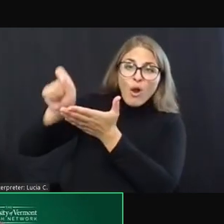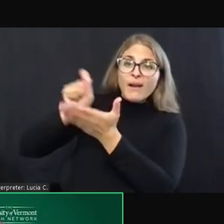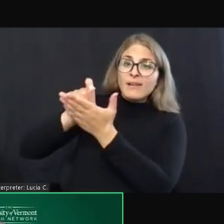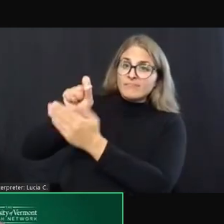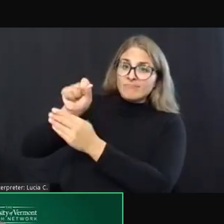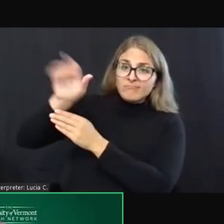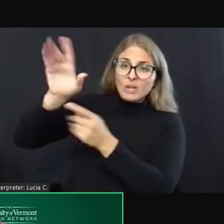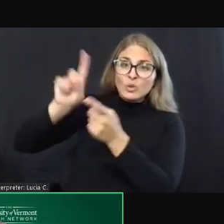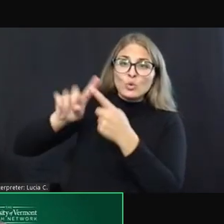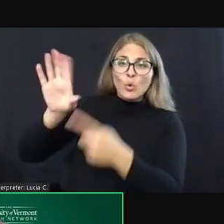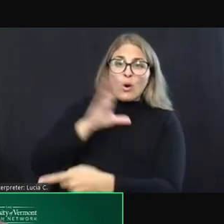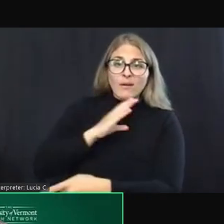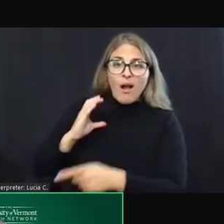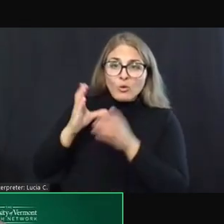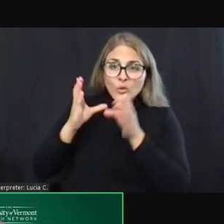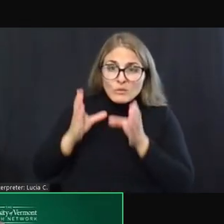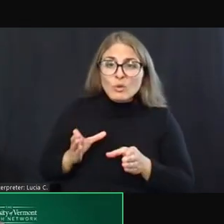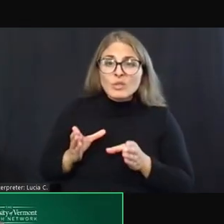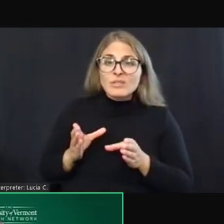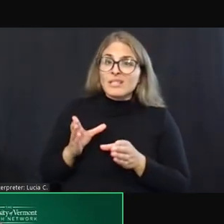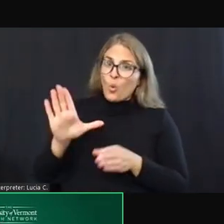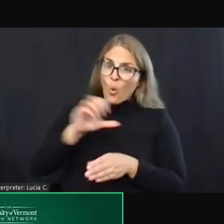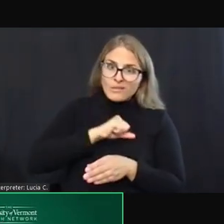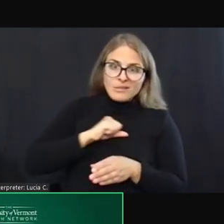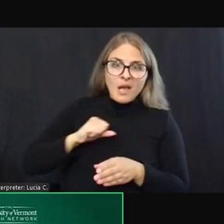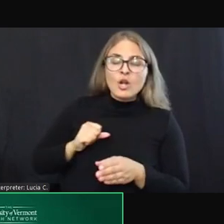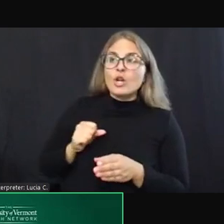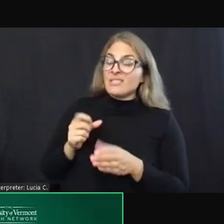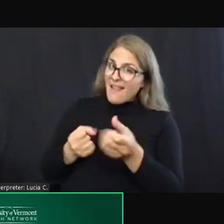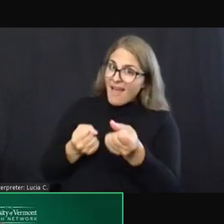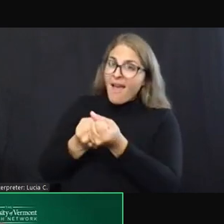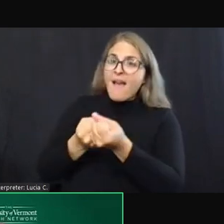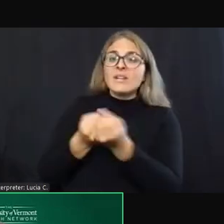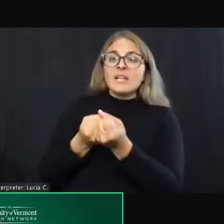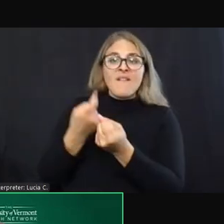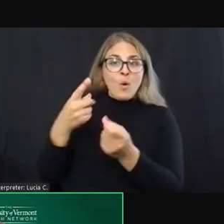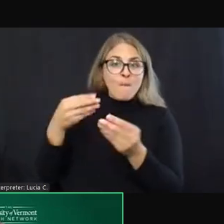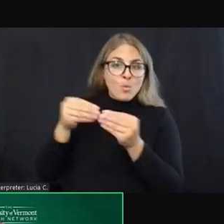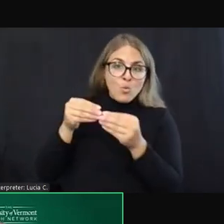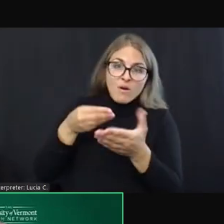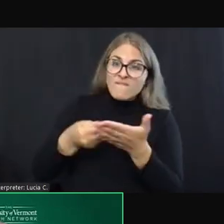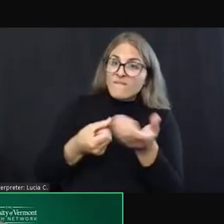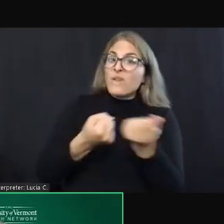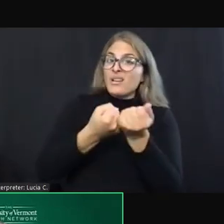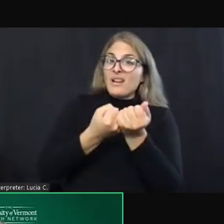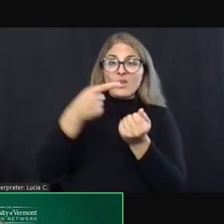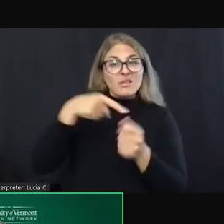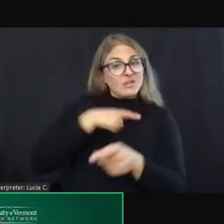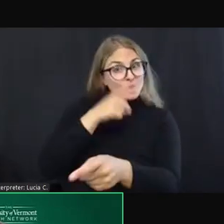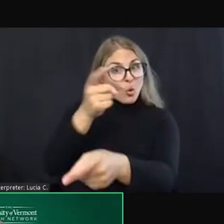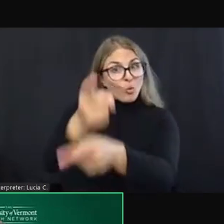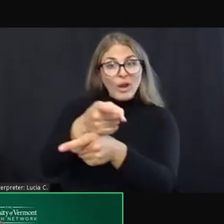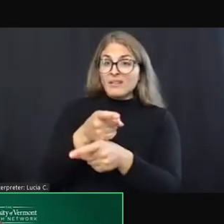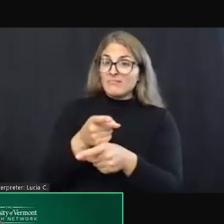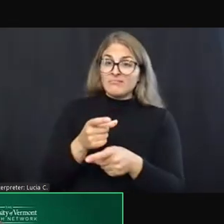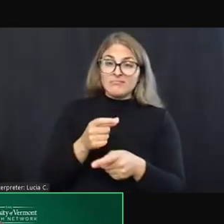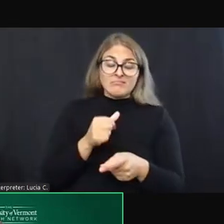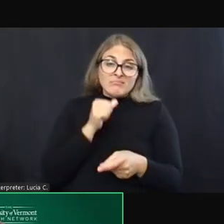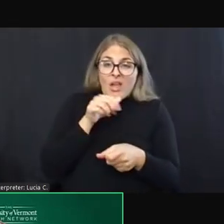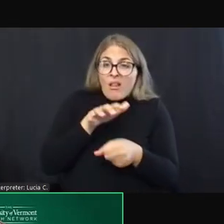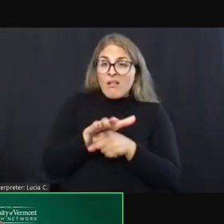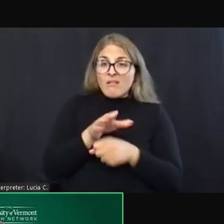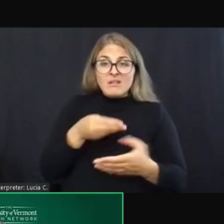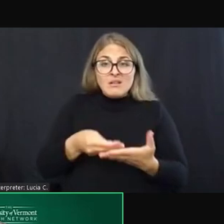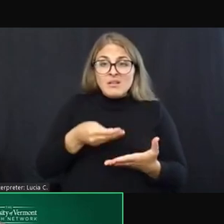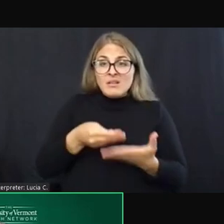to your senators and advocating for this because you're 100% correct. We are underfunded and we